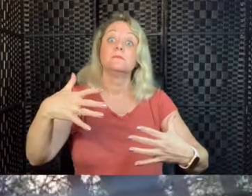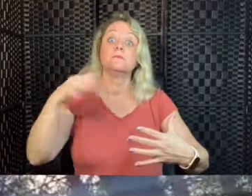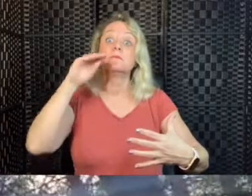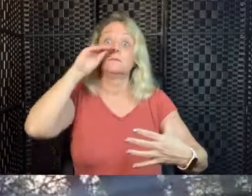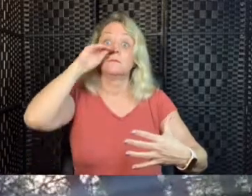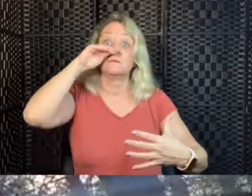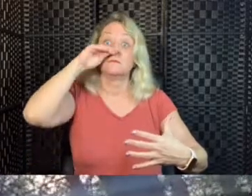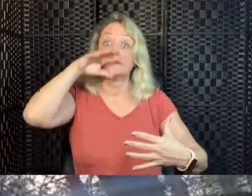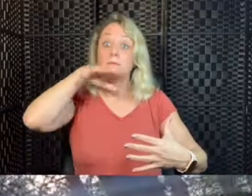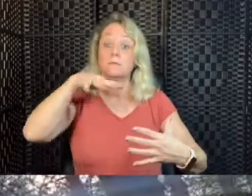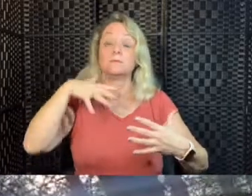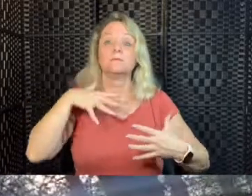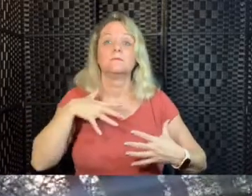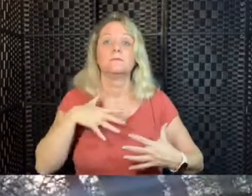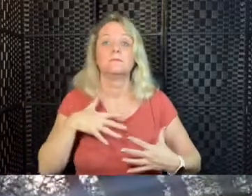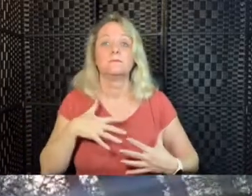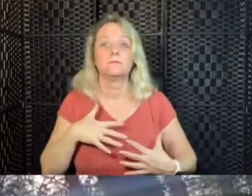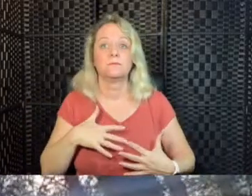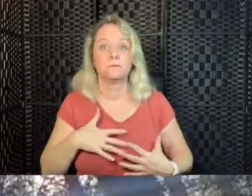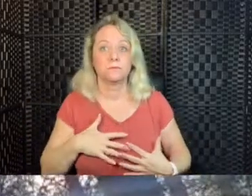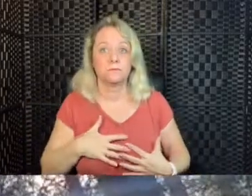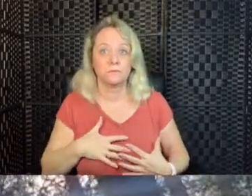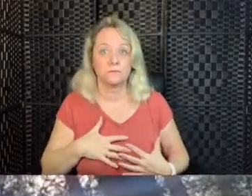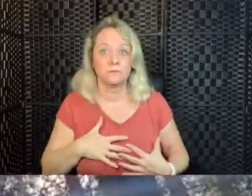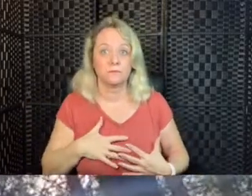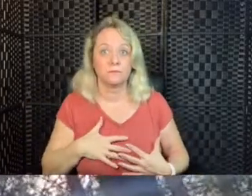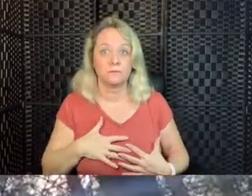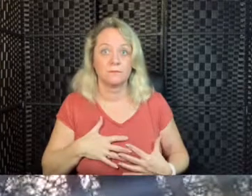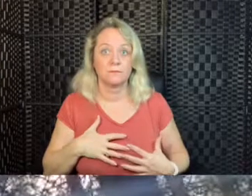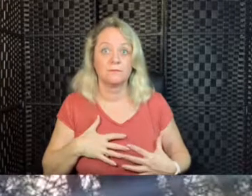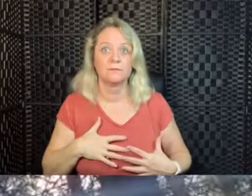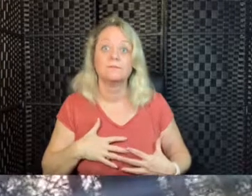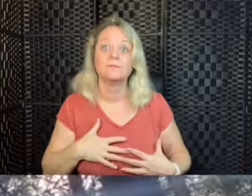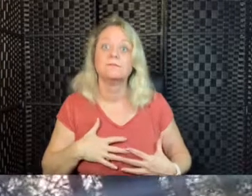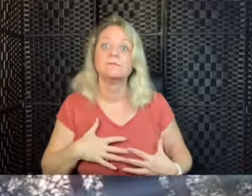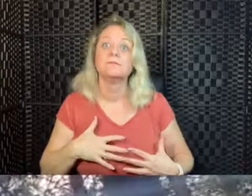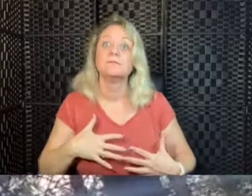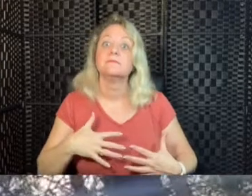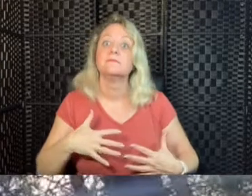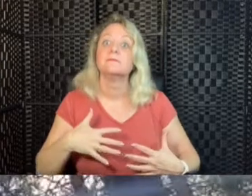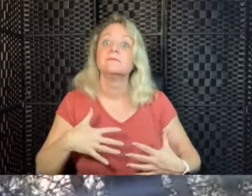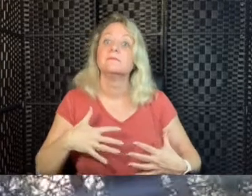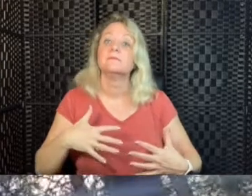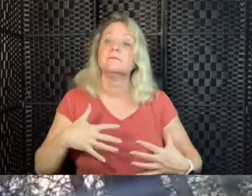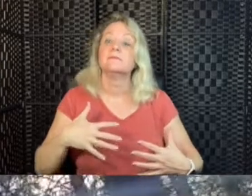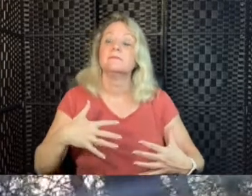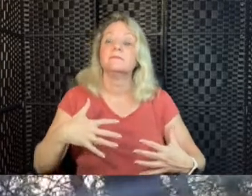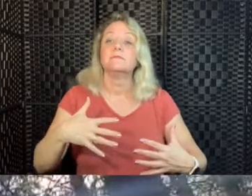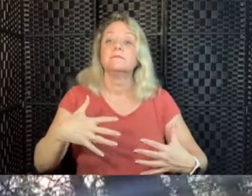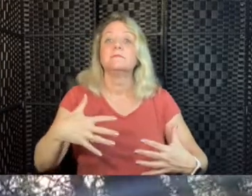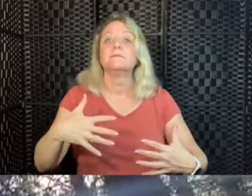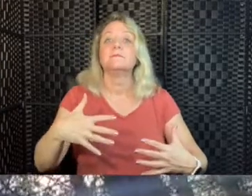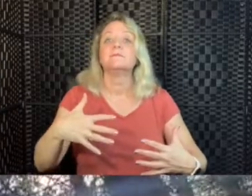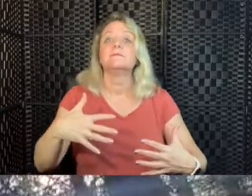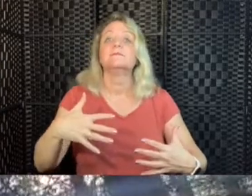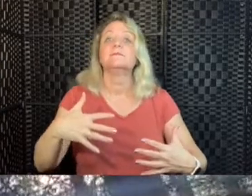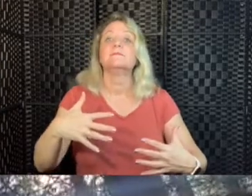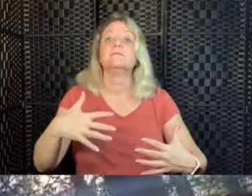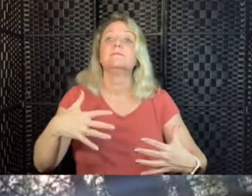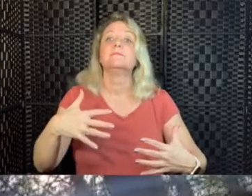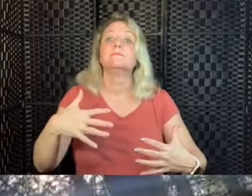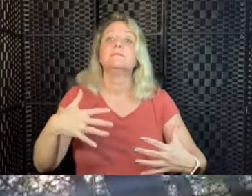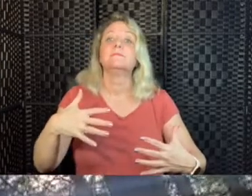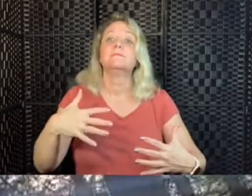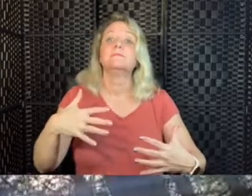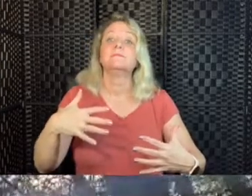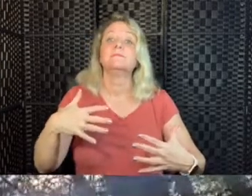from the low tone through the nose, out. Breath in, in, in.